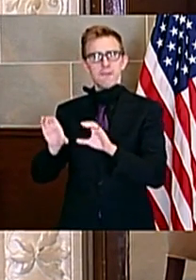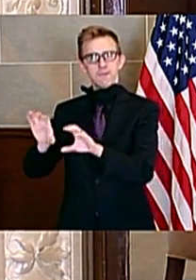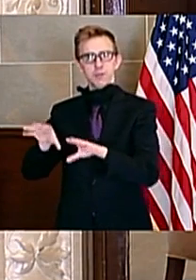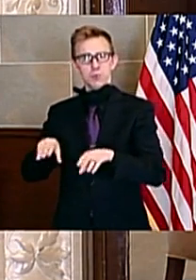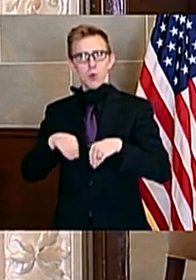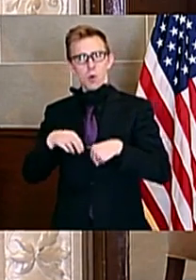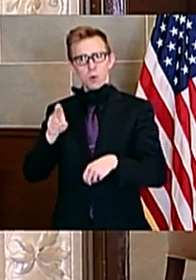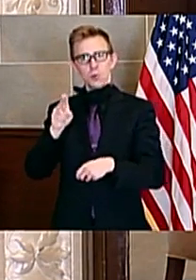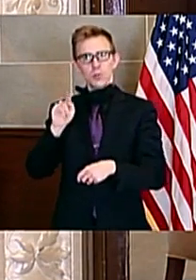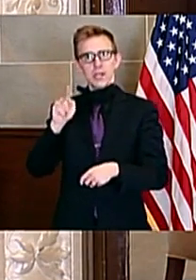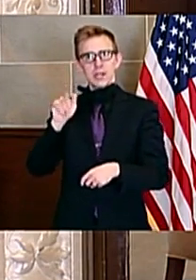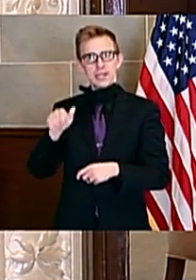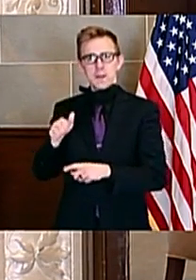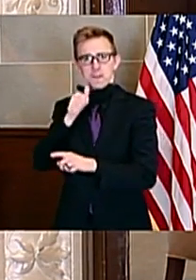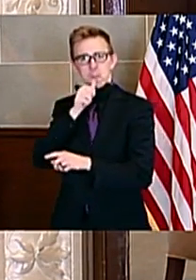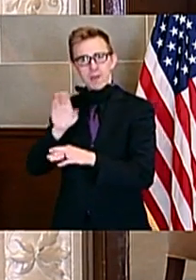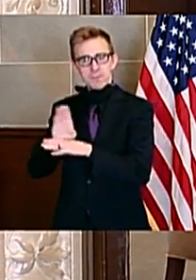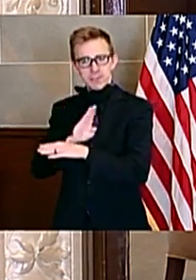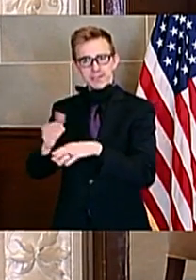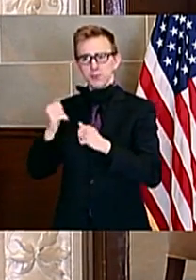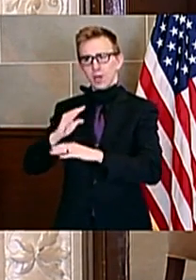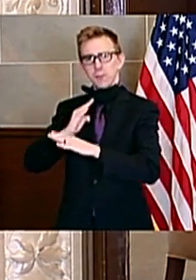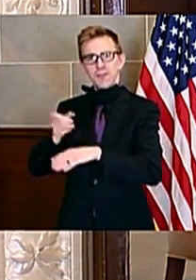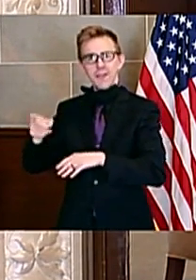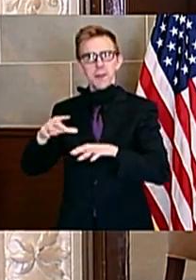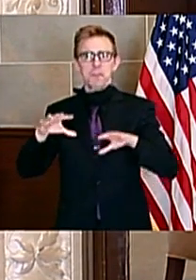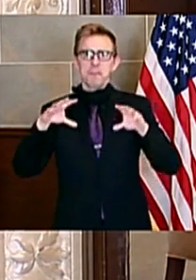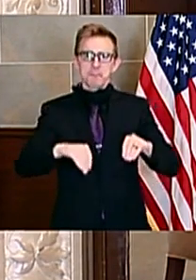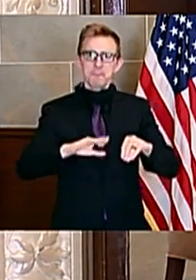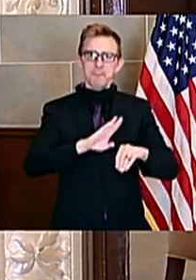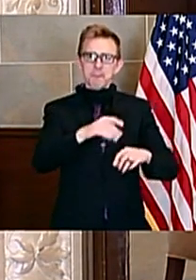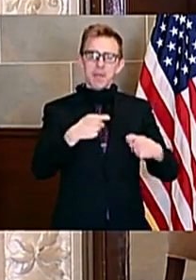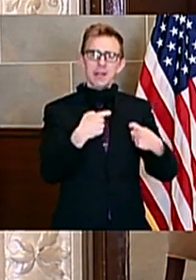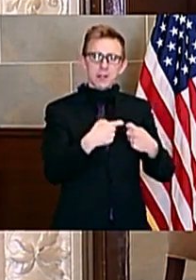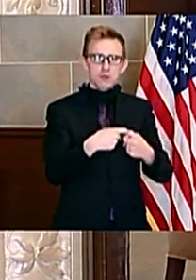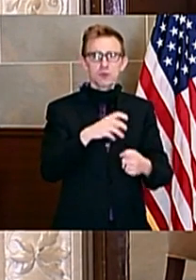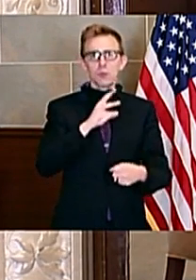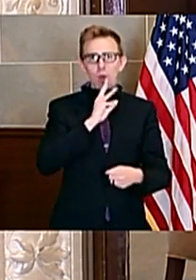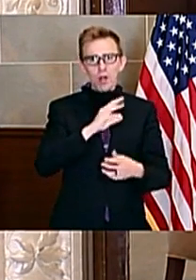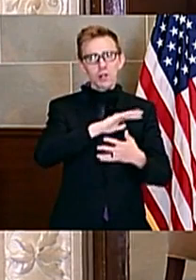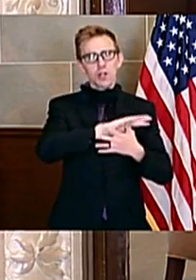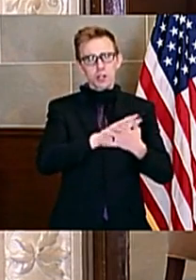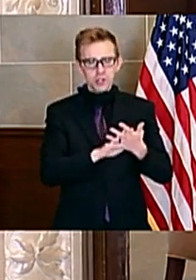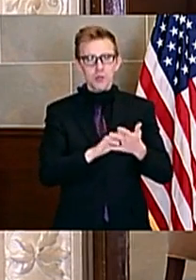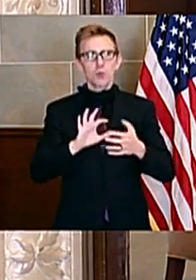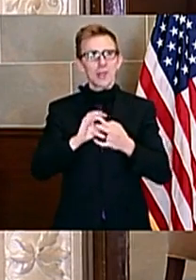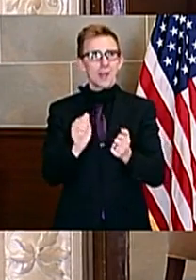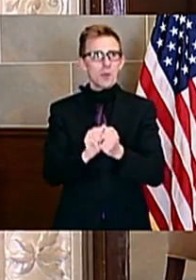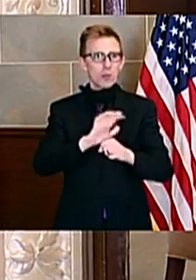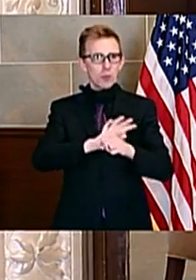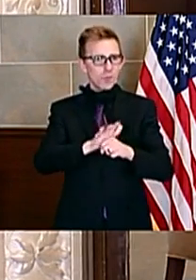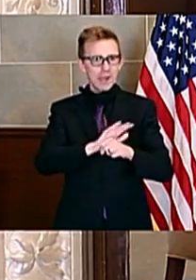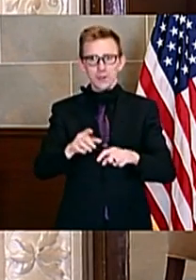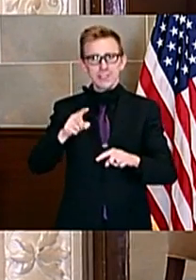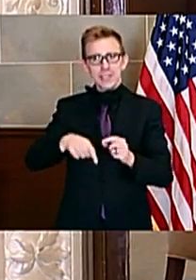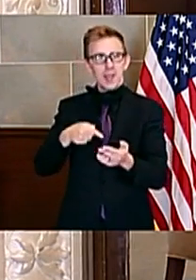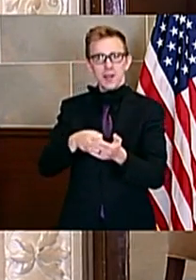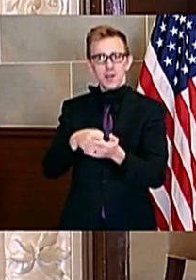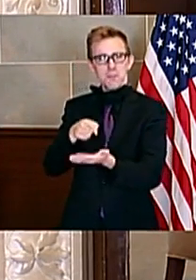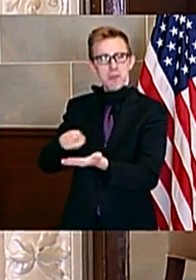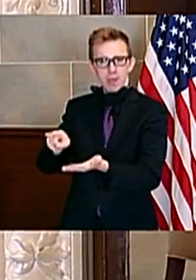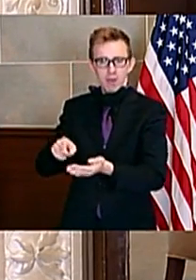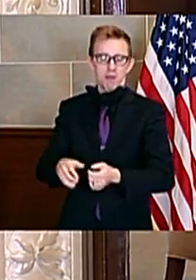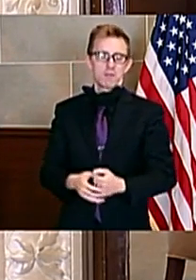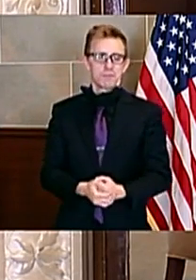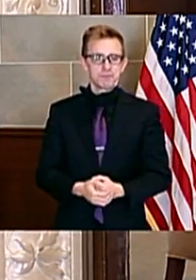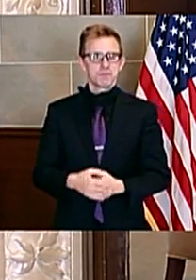to stop disconnects and shutoffs related to COVID-19, ensuring that Missourians would not